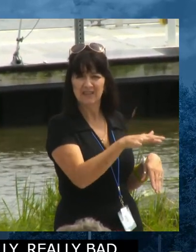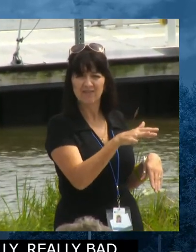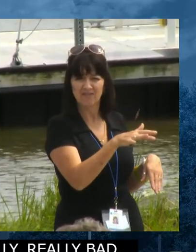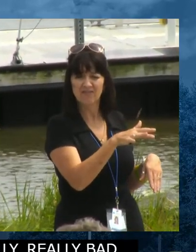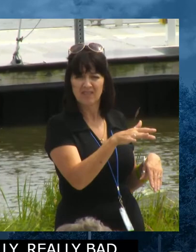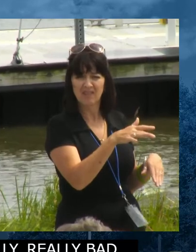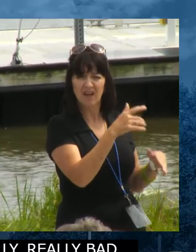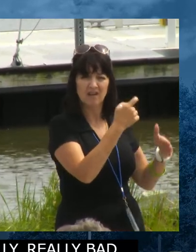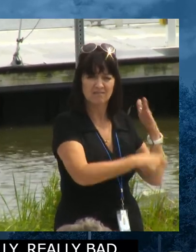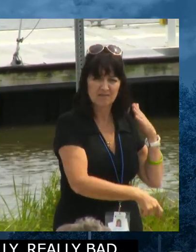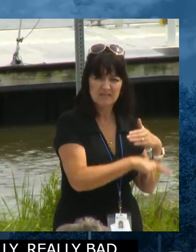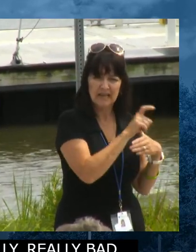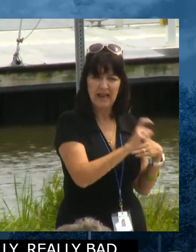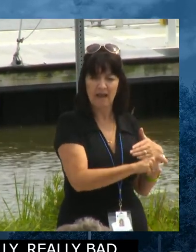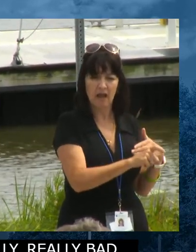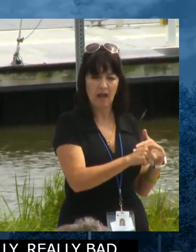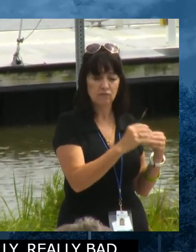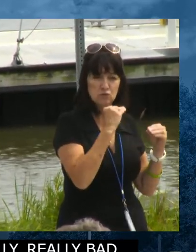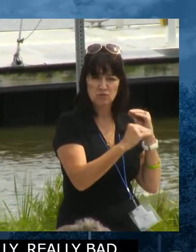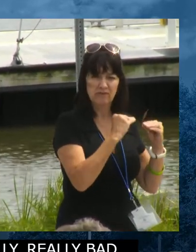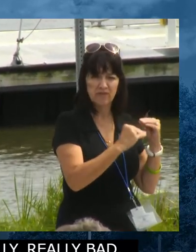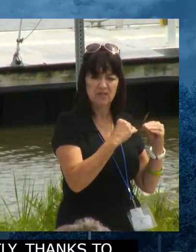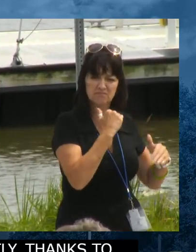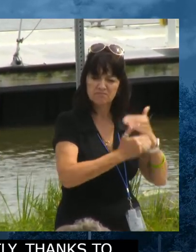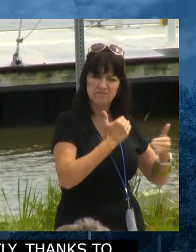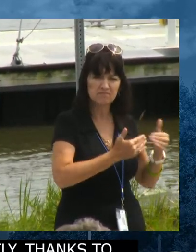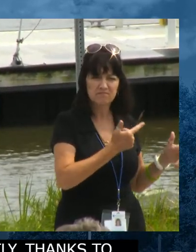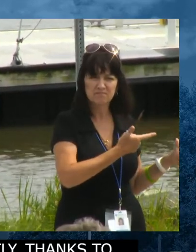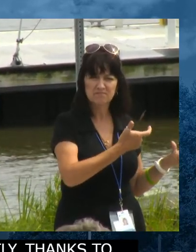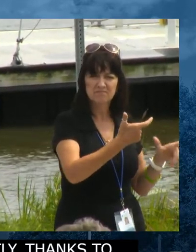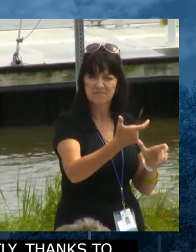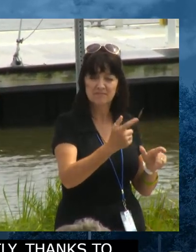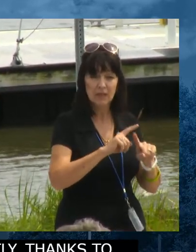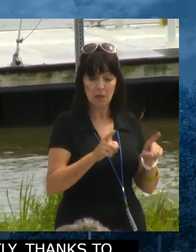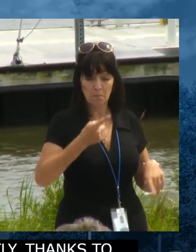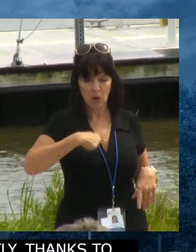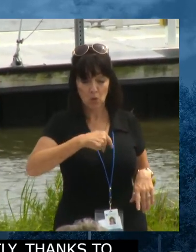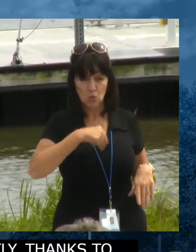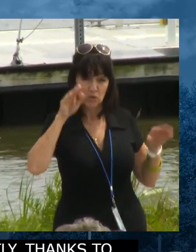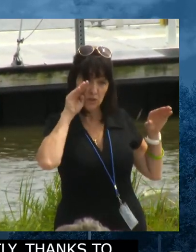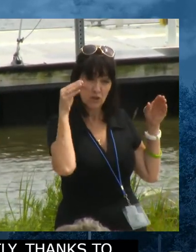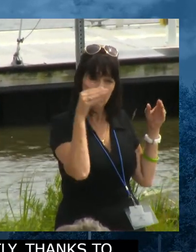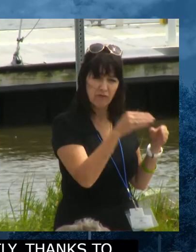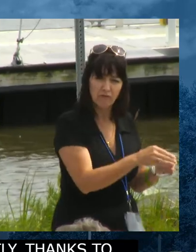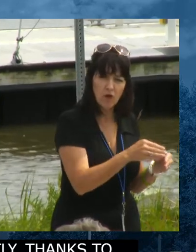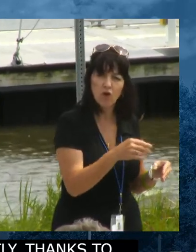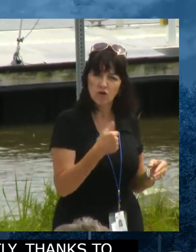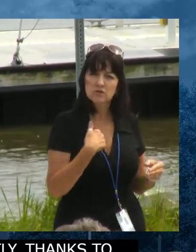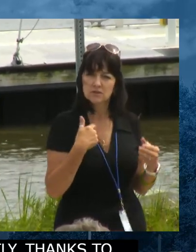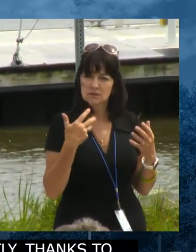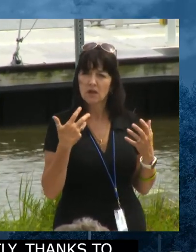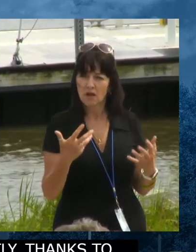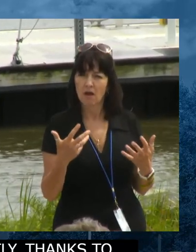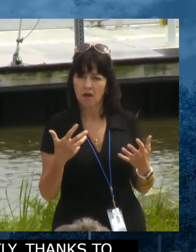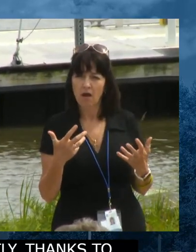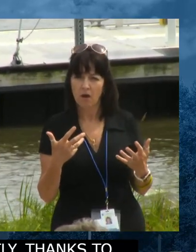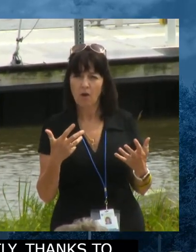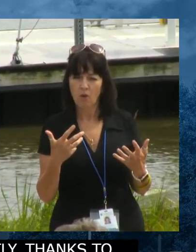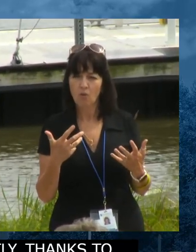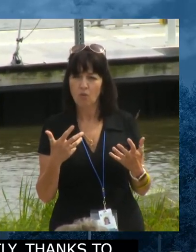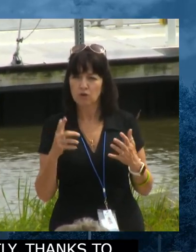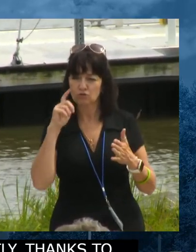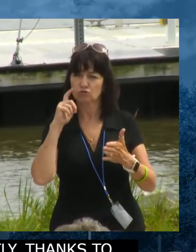haste than that. But this is not something that we haven't been working on. And I would like to take and point out some of the people we've been working with.